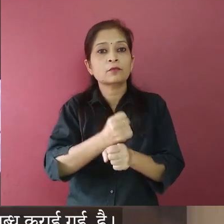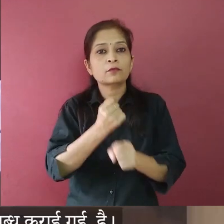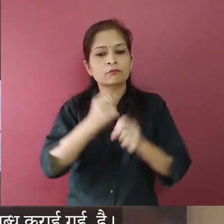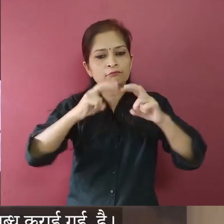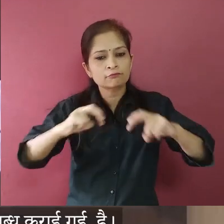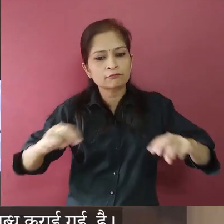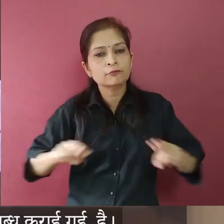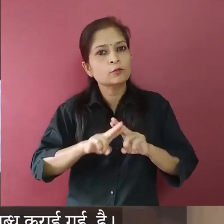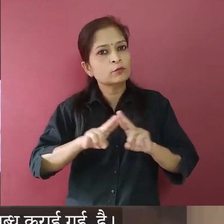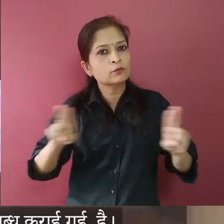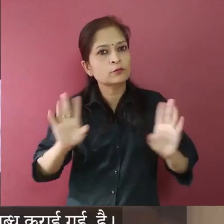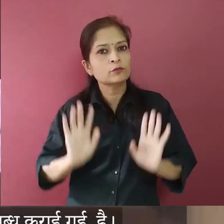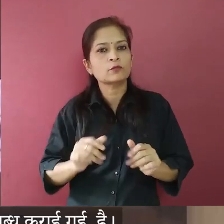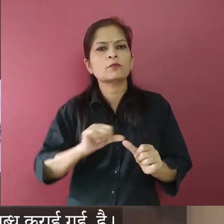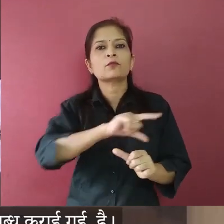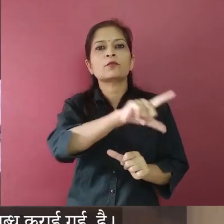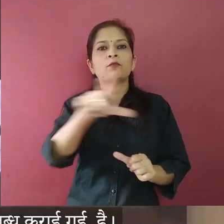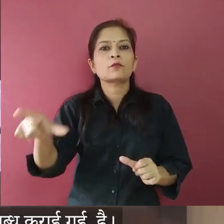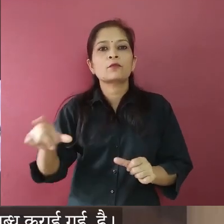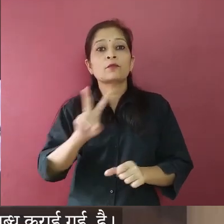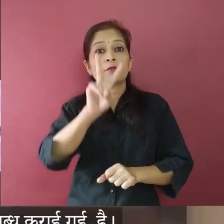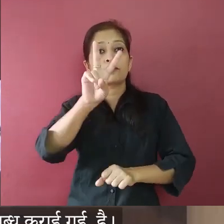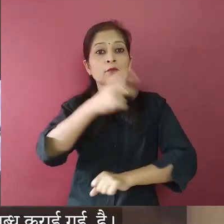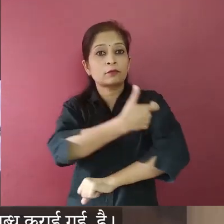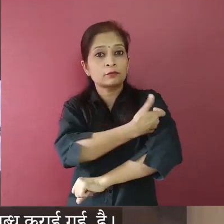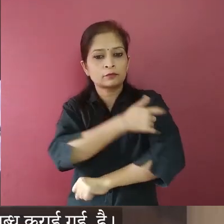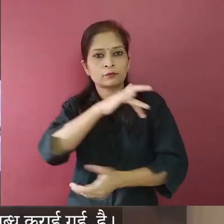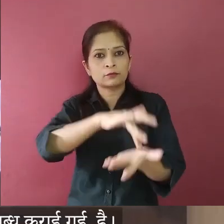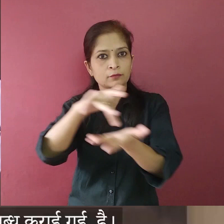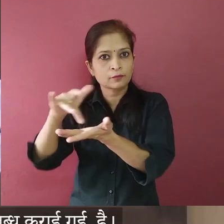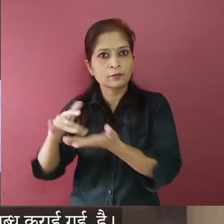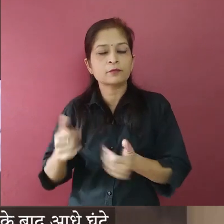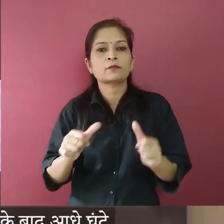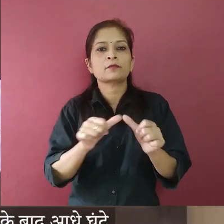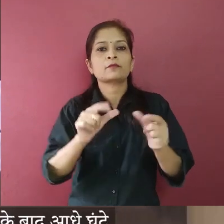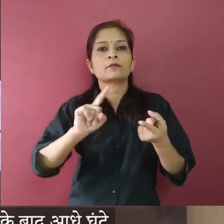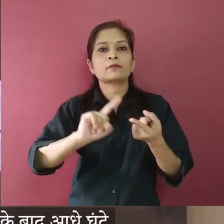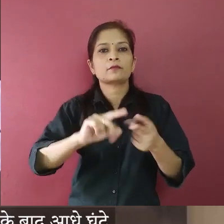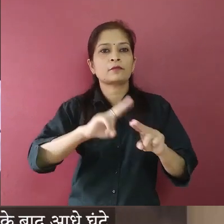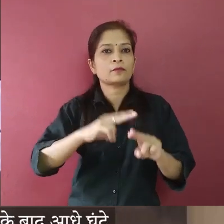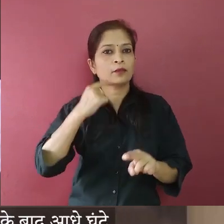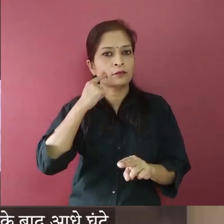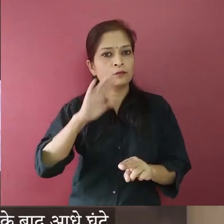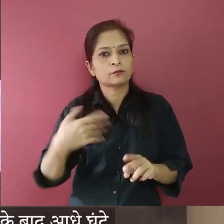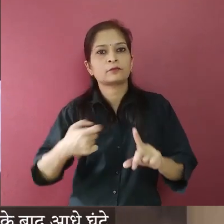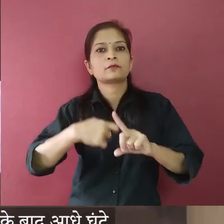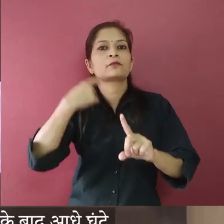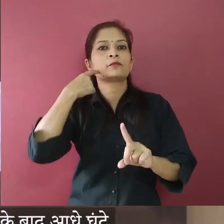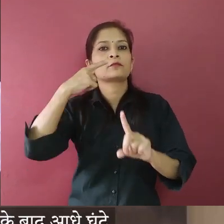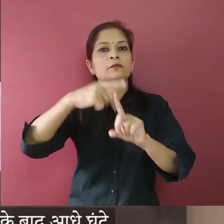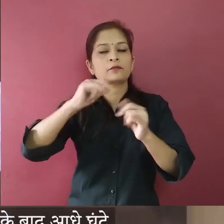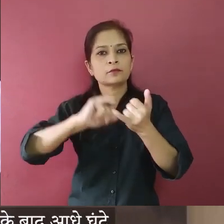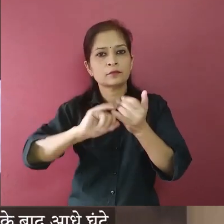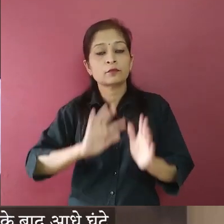vaccination sites have an AEFI kit available there and all vaccinators are actually